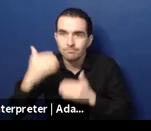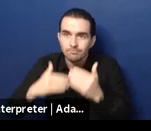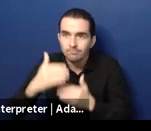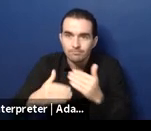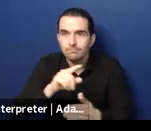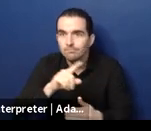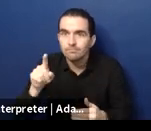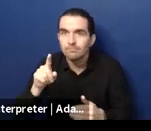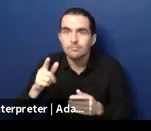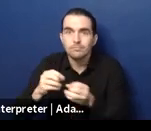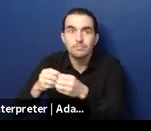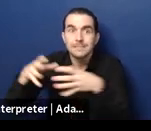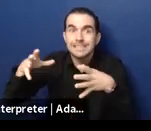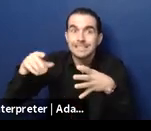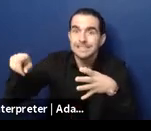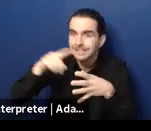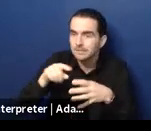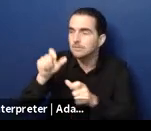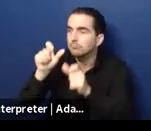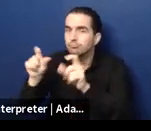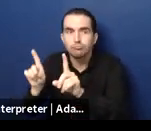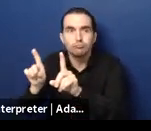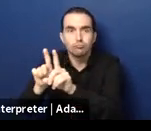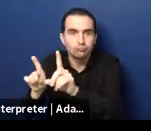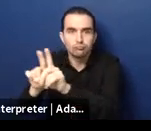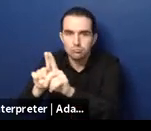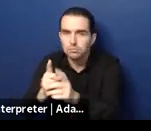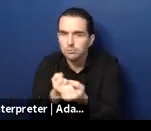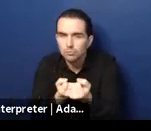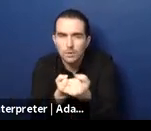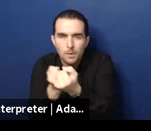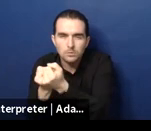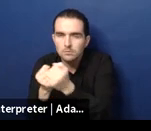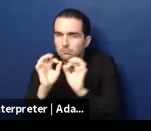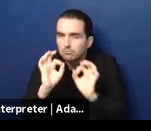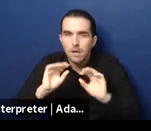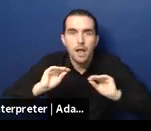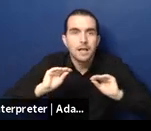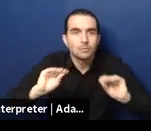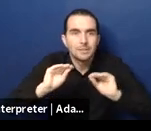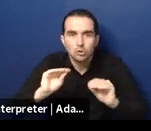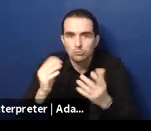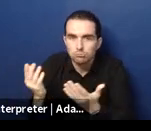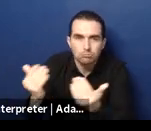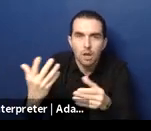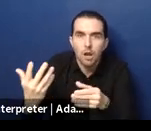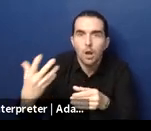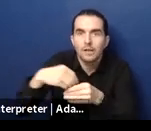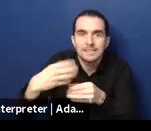Sign language interpretation provided based on individual requests. Again, coming back to Alex's point